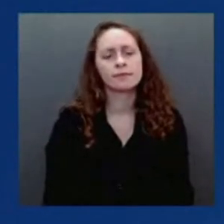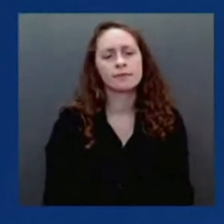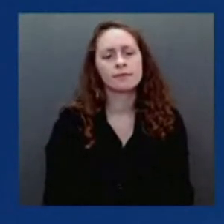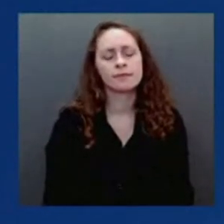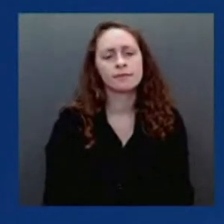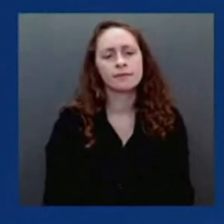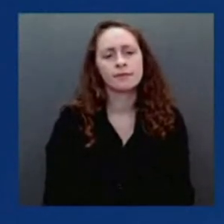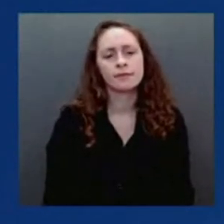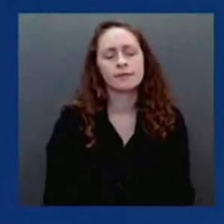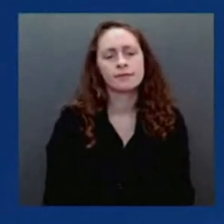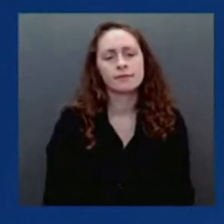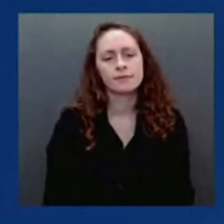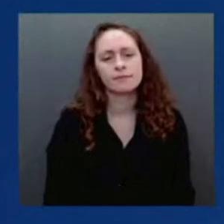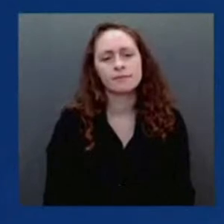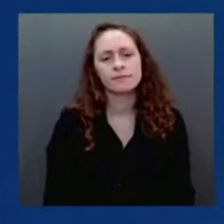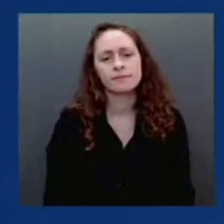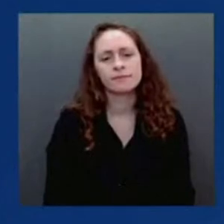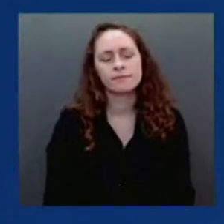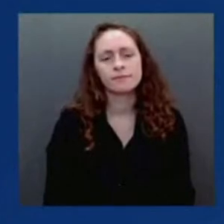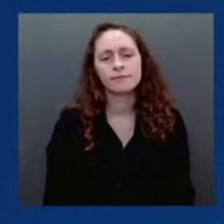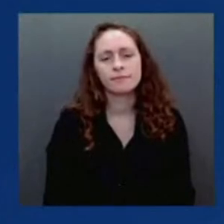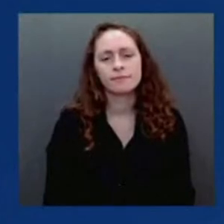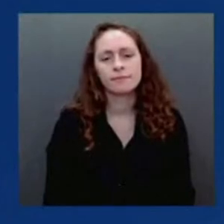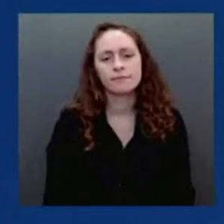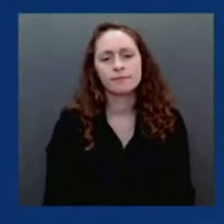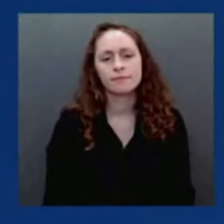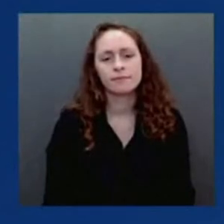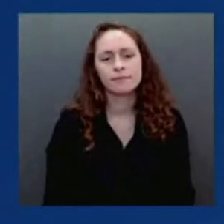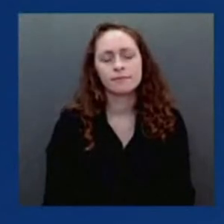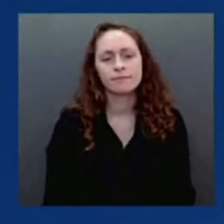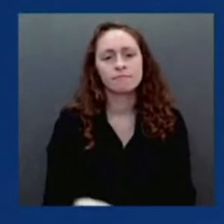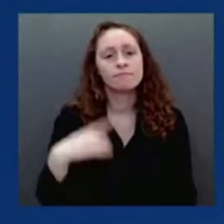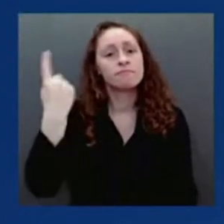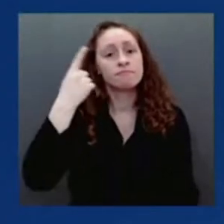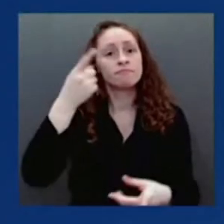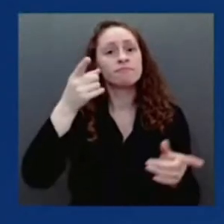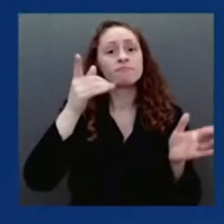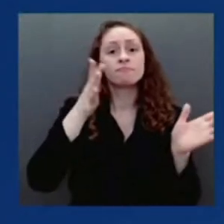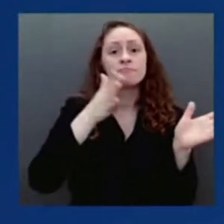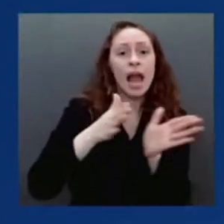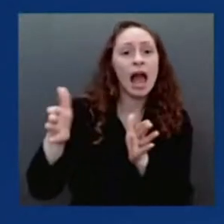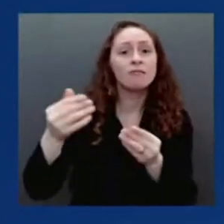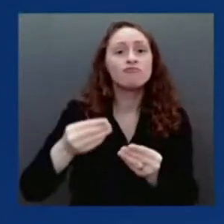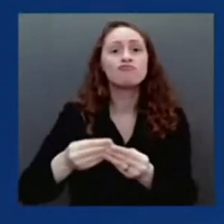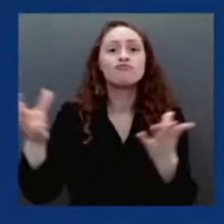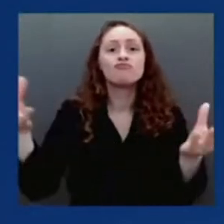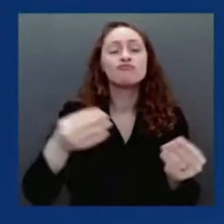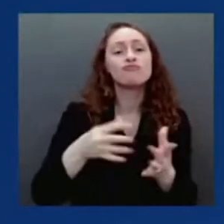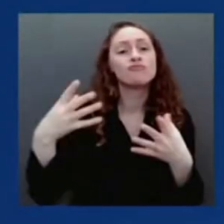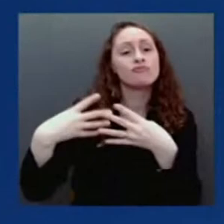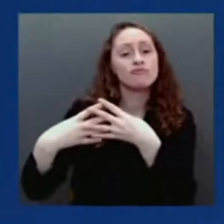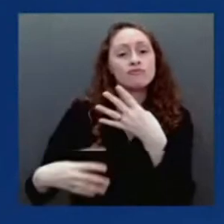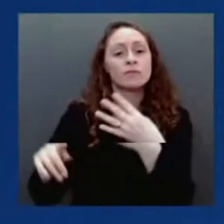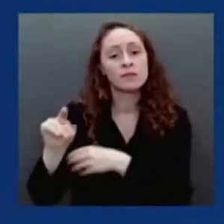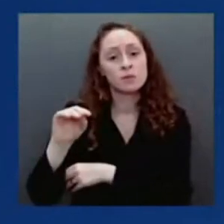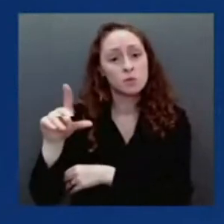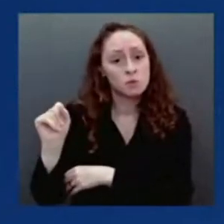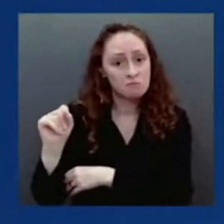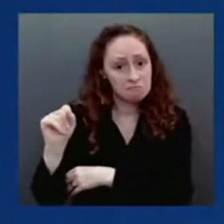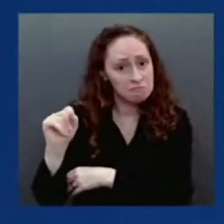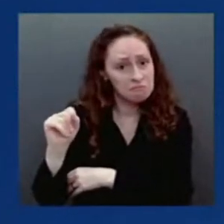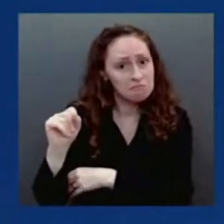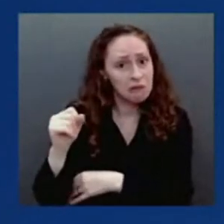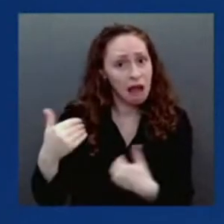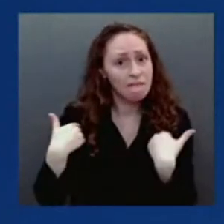obtain? Well, I'll answer the first question and then turf to Jeff to answer the second question.